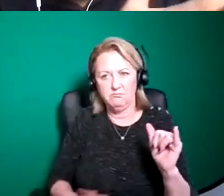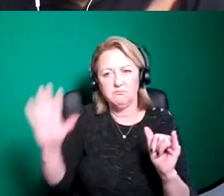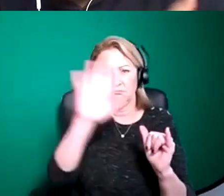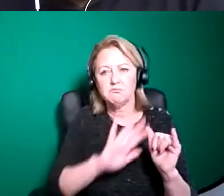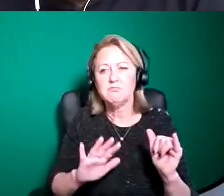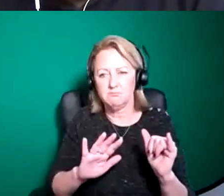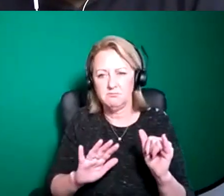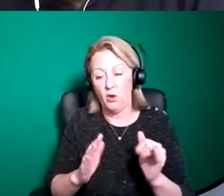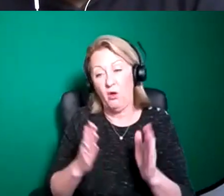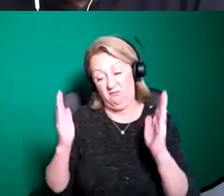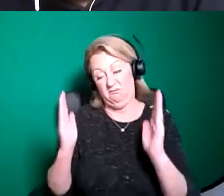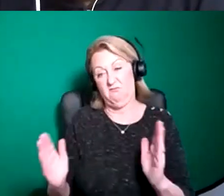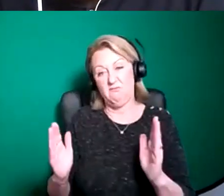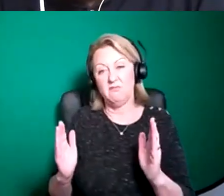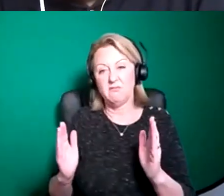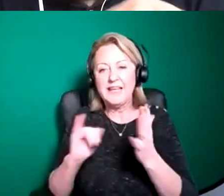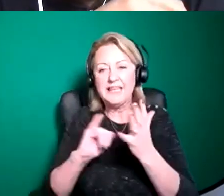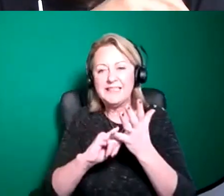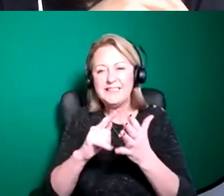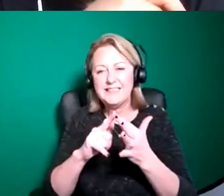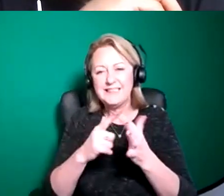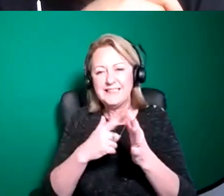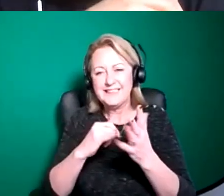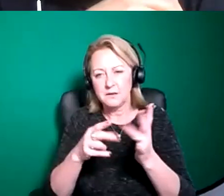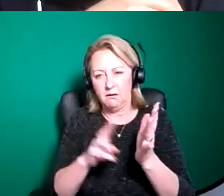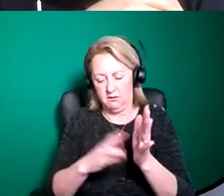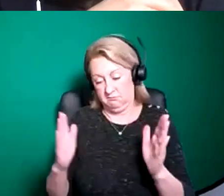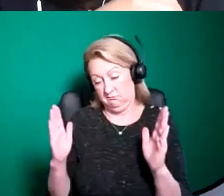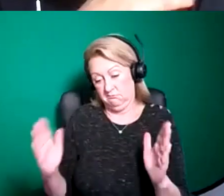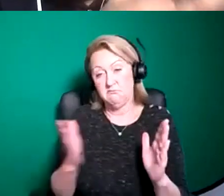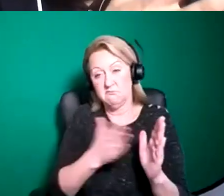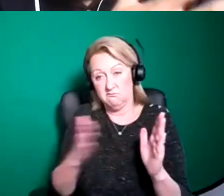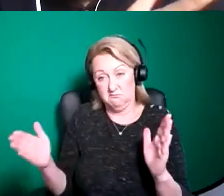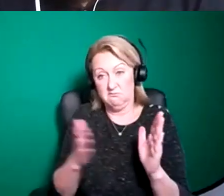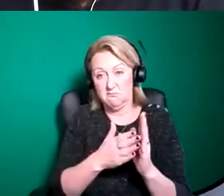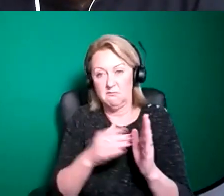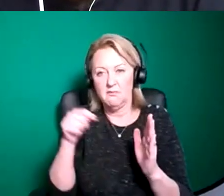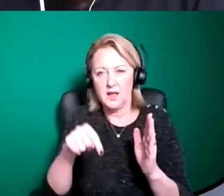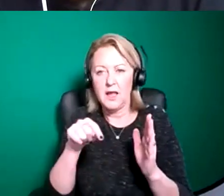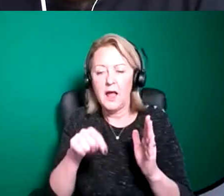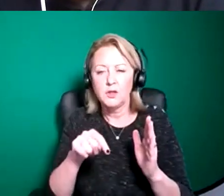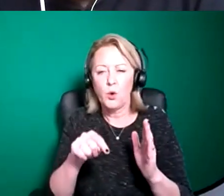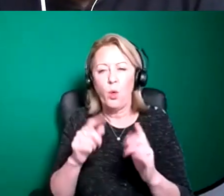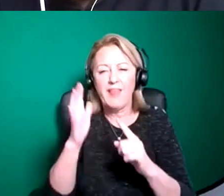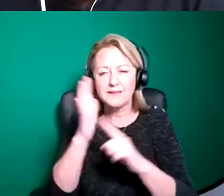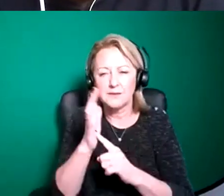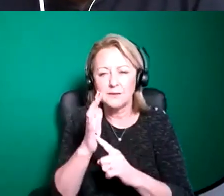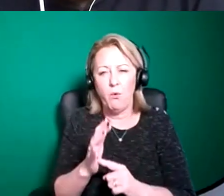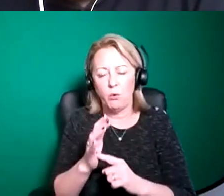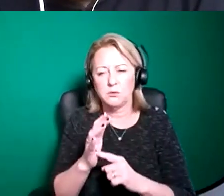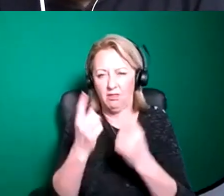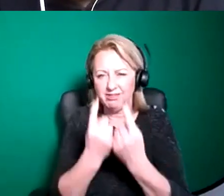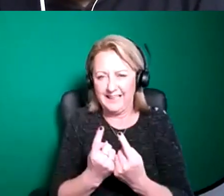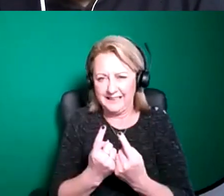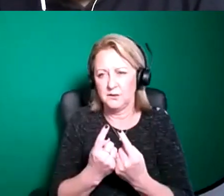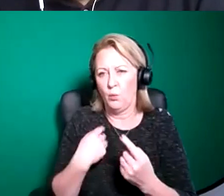course of a season or over a run um and uh yeah those are really kind of the key sort of factors that uh